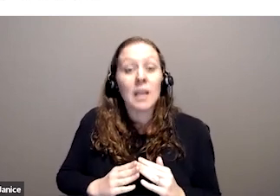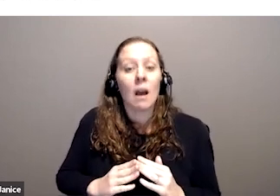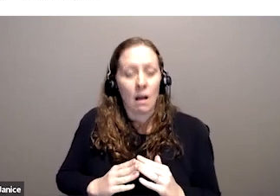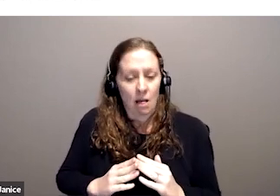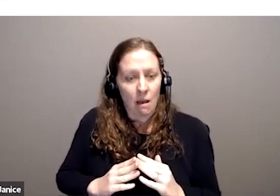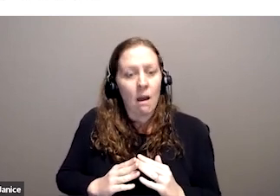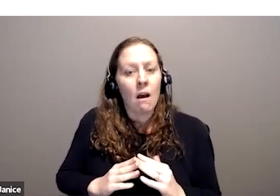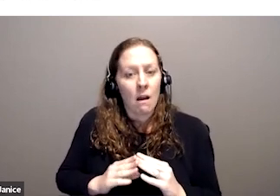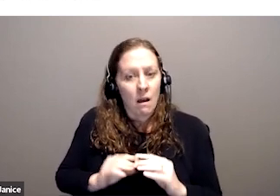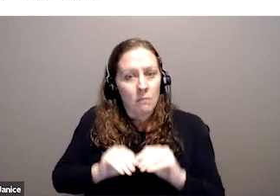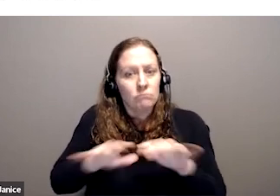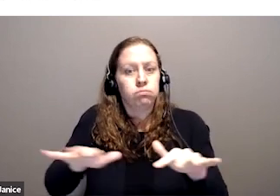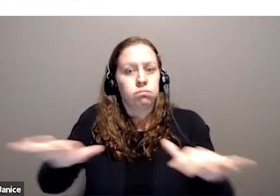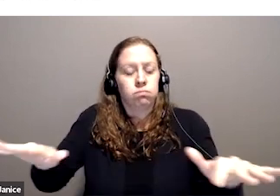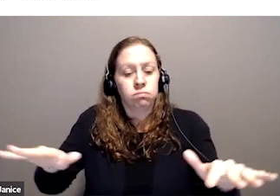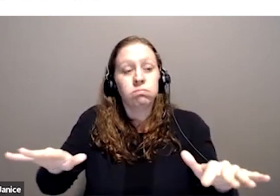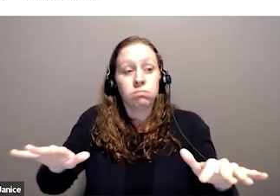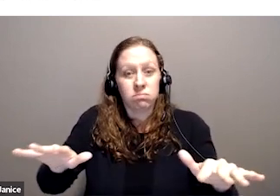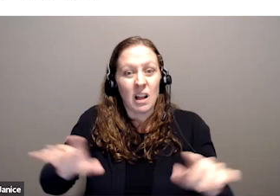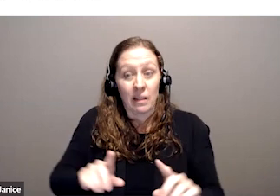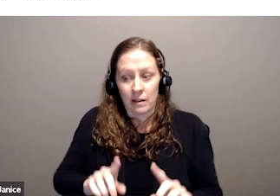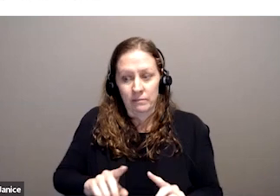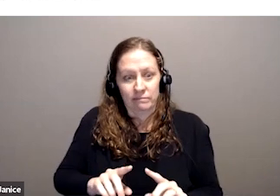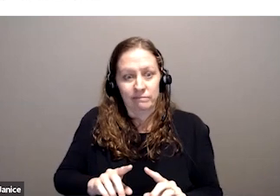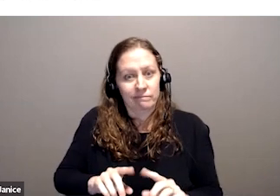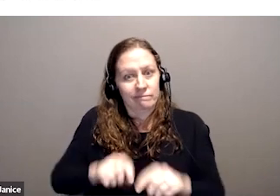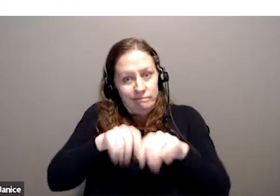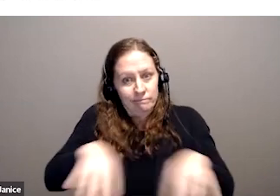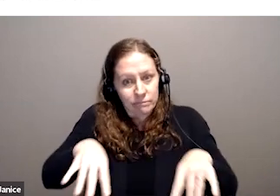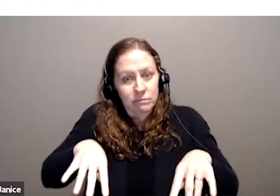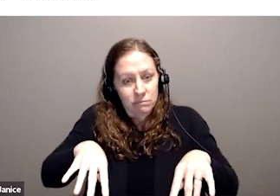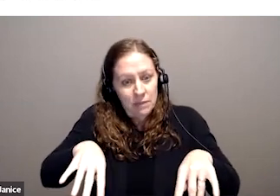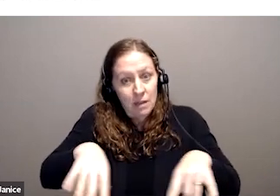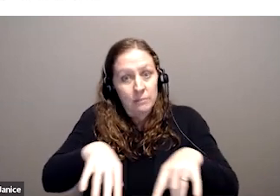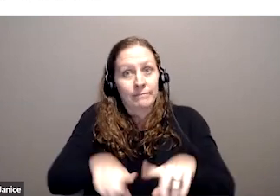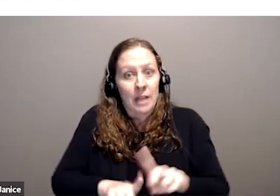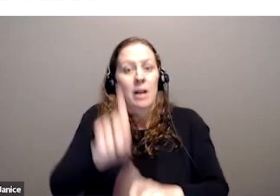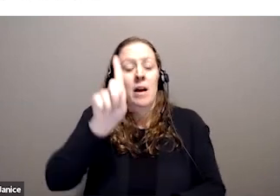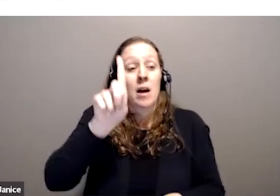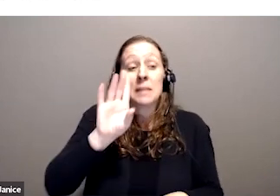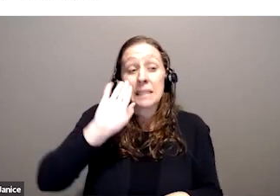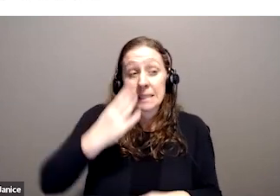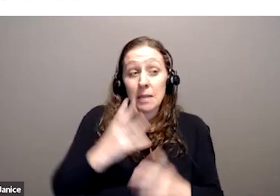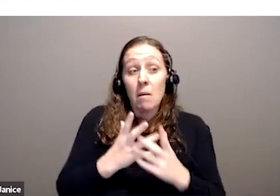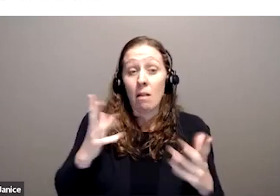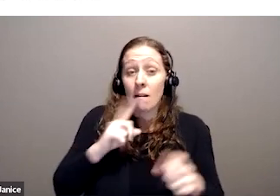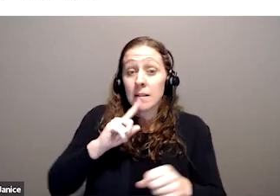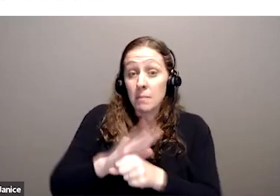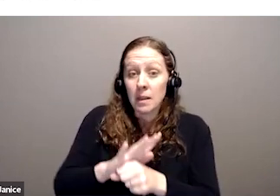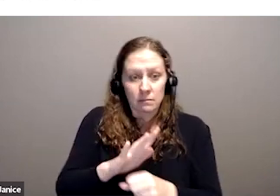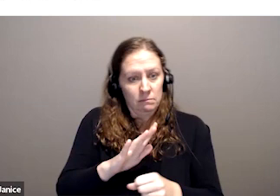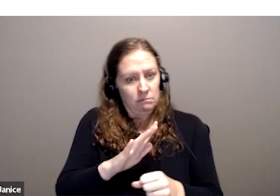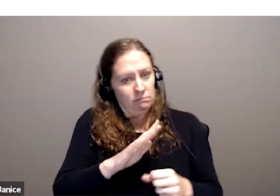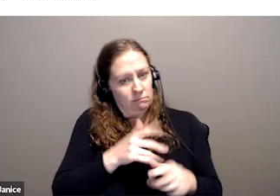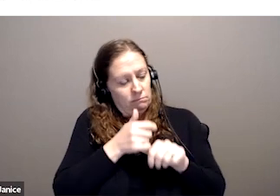And this does indicate that there's a strong commitment in Canada for progress in terms of the lives of persons